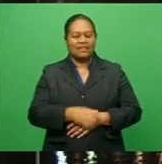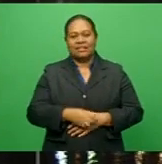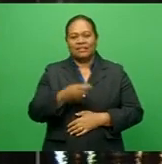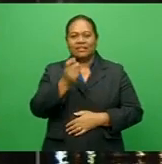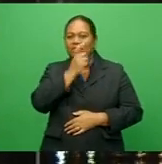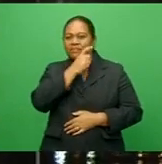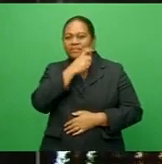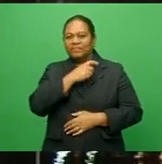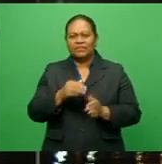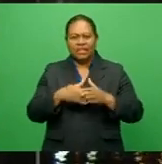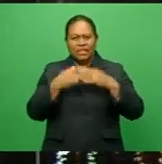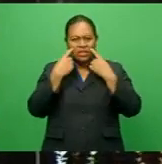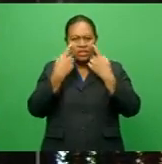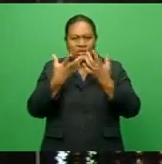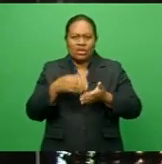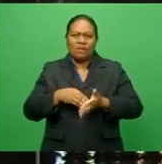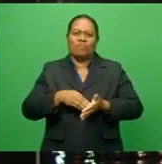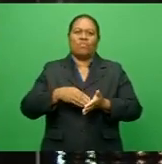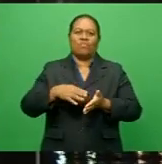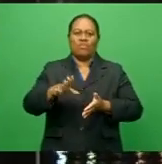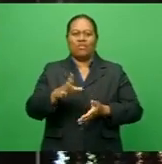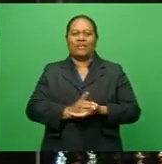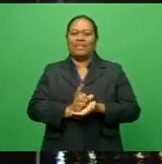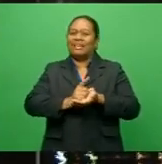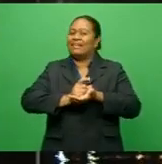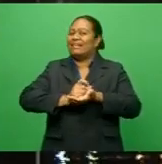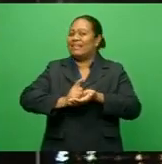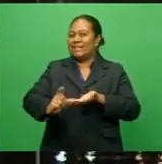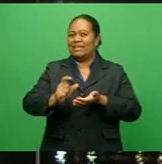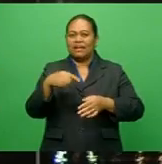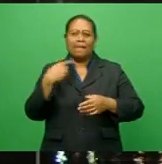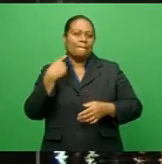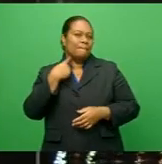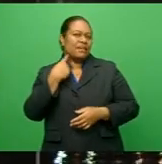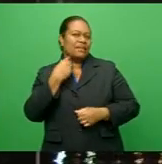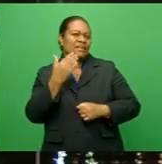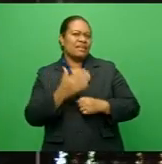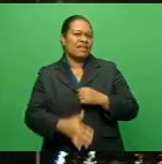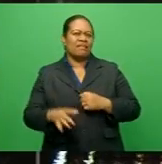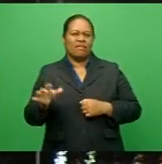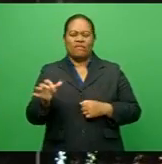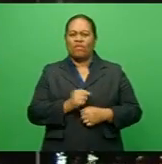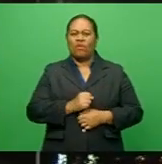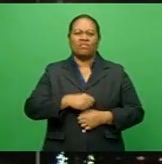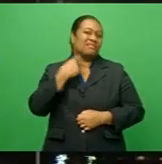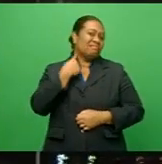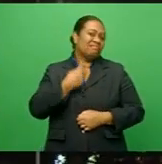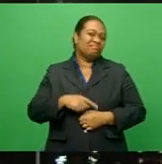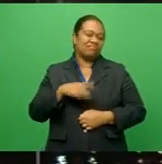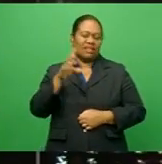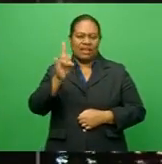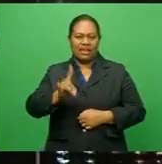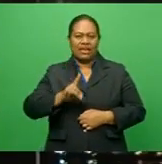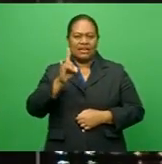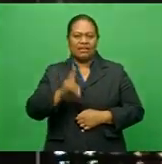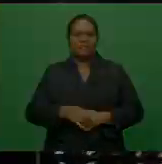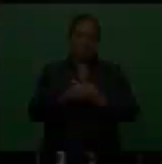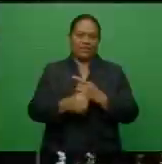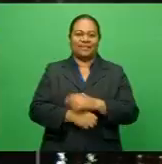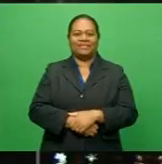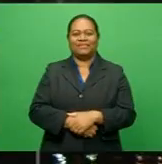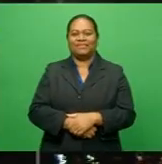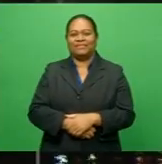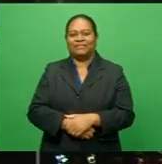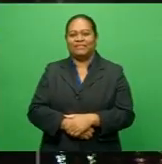first regulatory approval for so-called clean meat that does not come from slaughtered animals. More in the world of the weird and the wonderful.